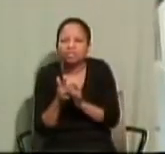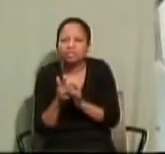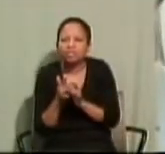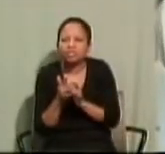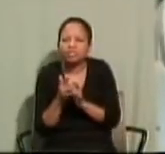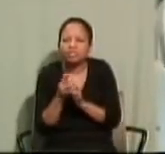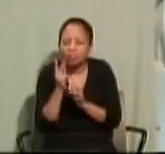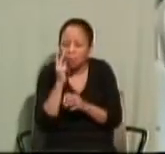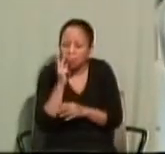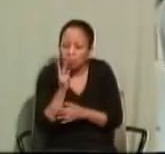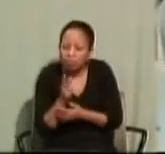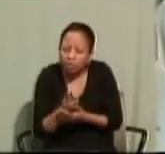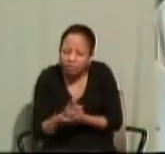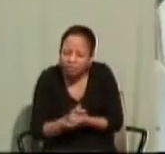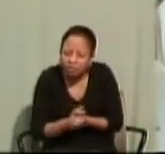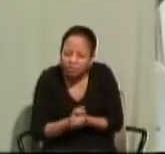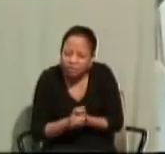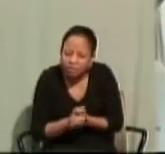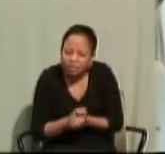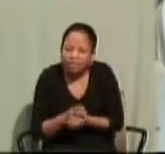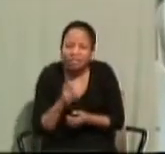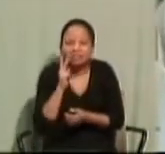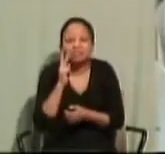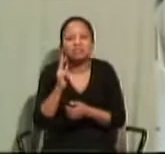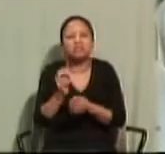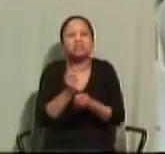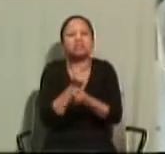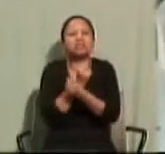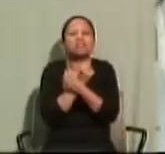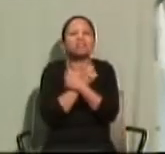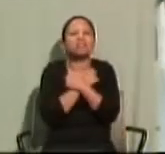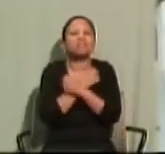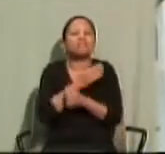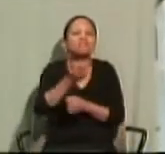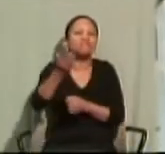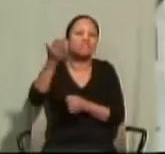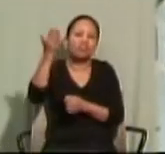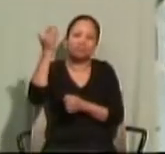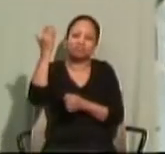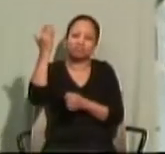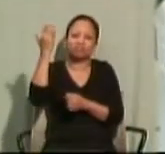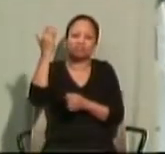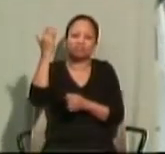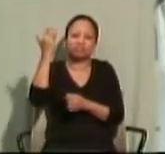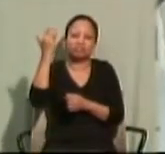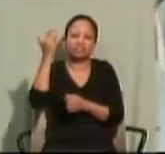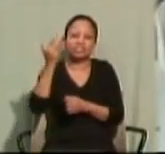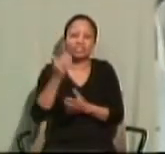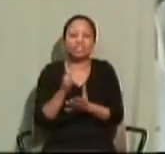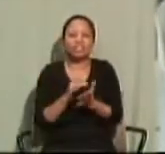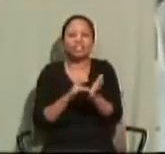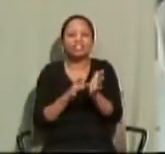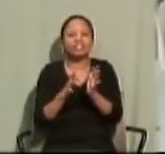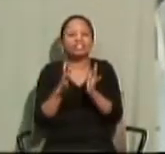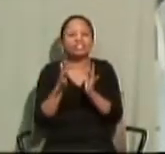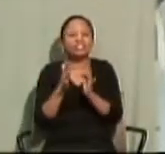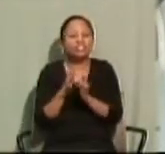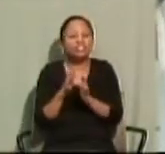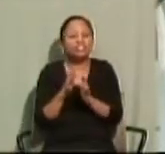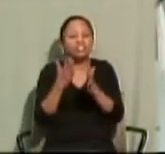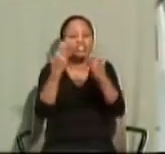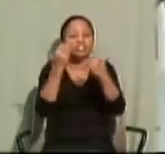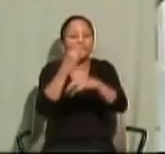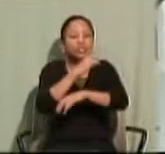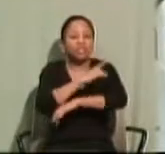God. Today's feast presents Jesus to us as the light of God.